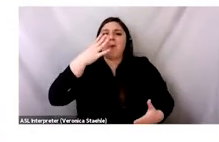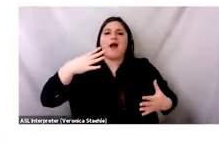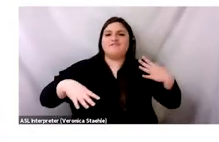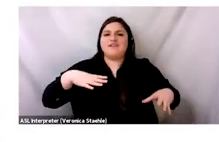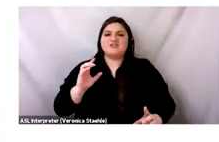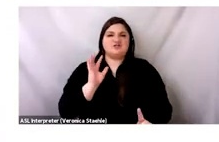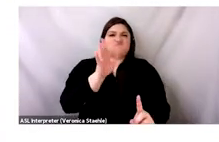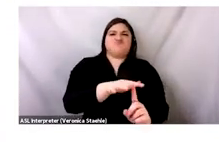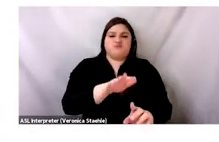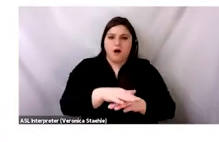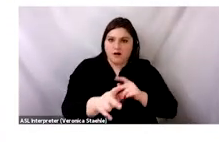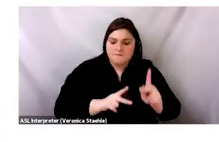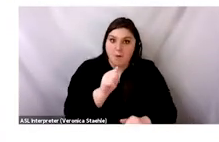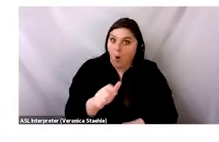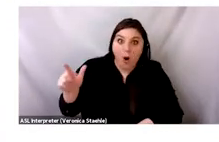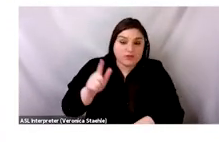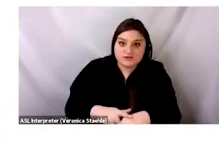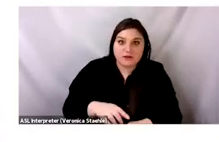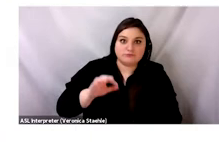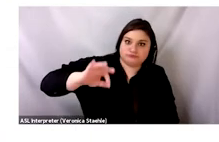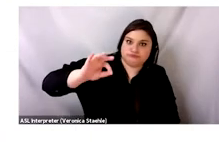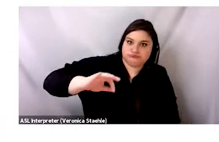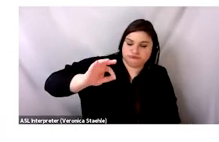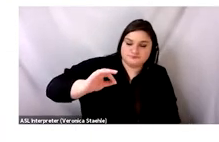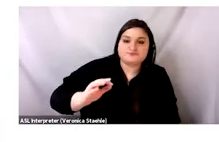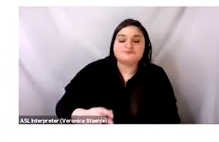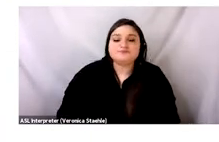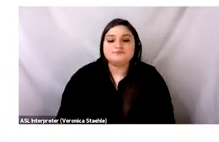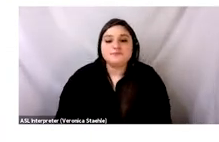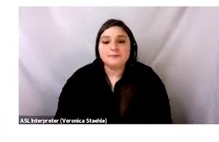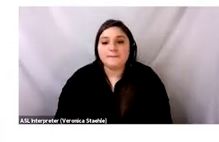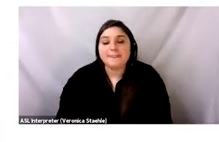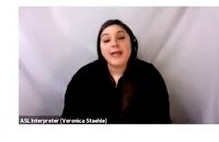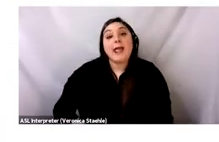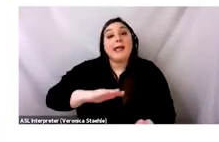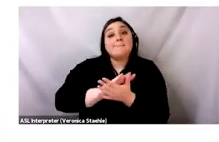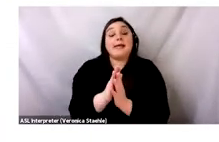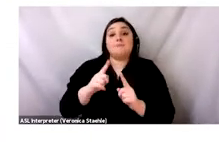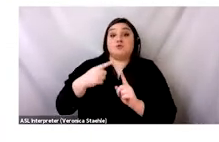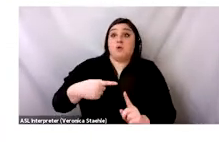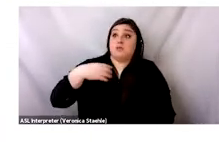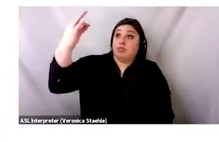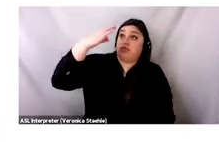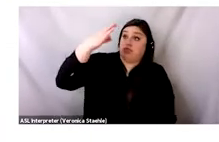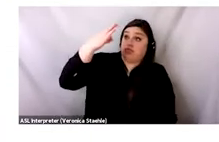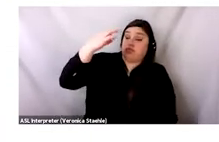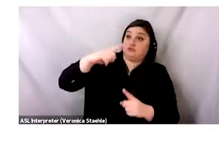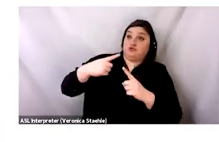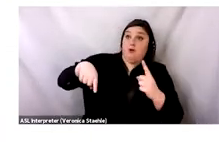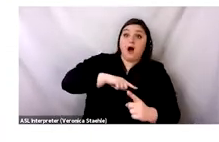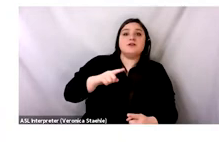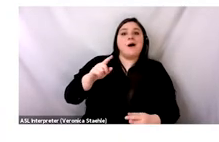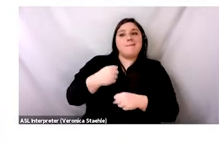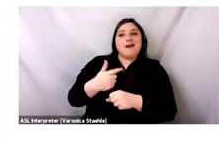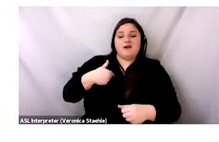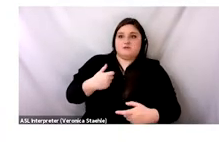type of way to be in or to be accepted in society at the time. And it got to a point where it made us